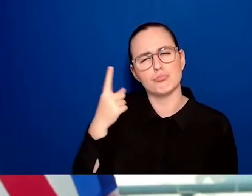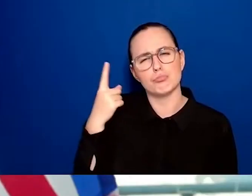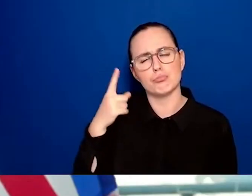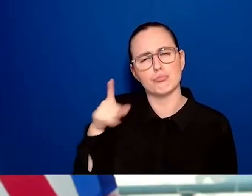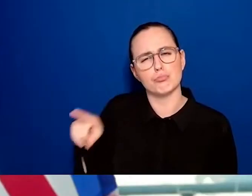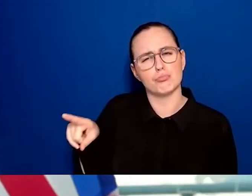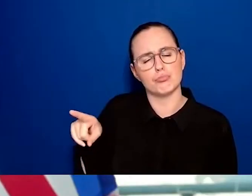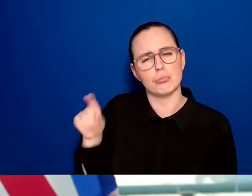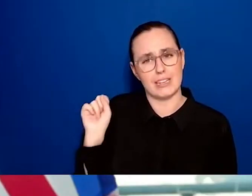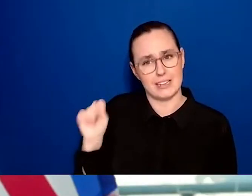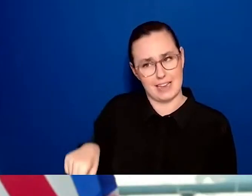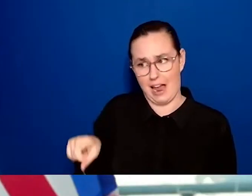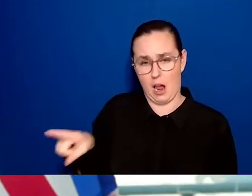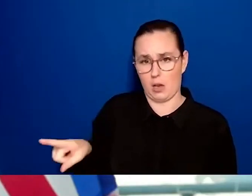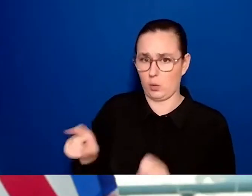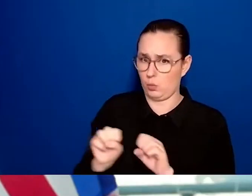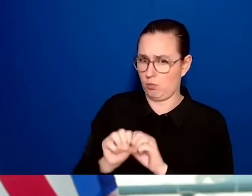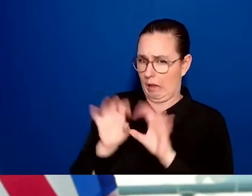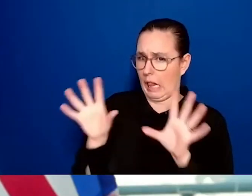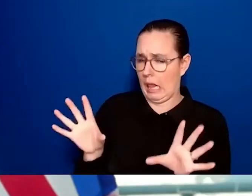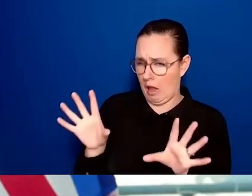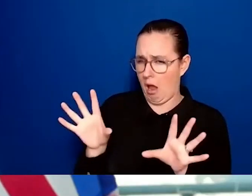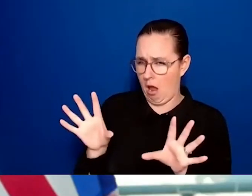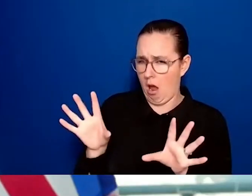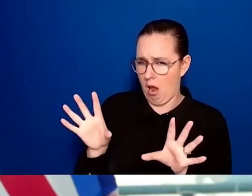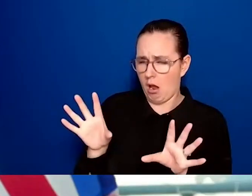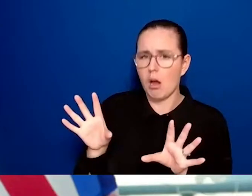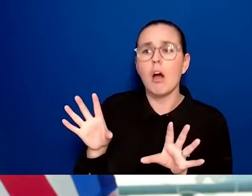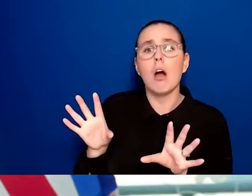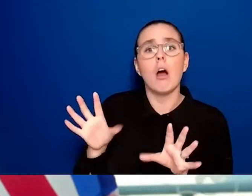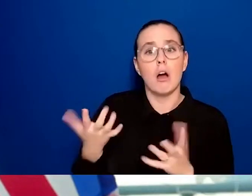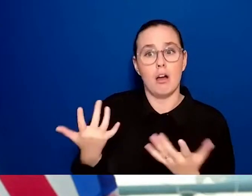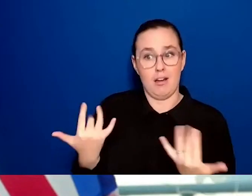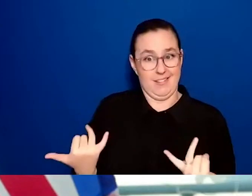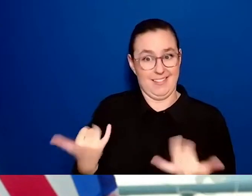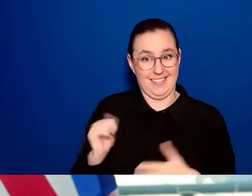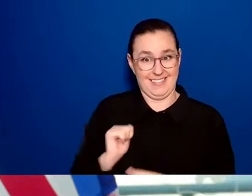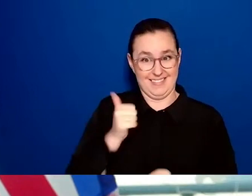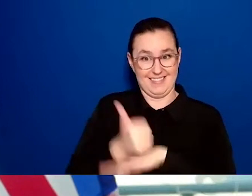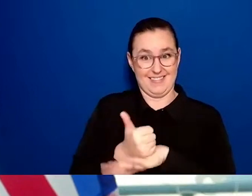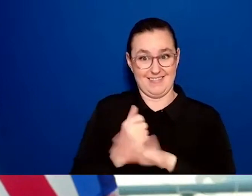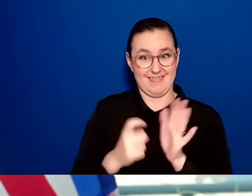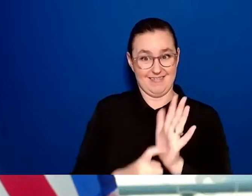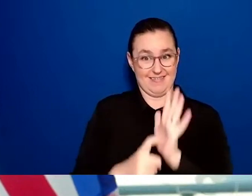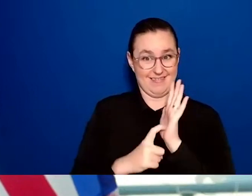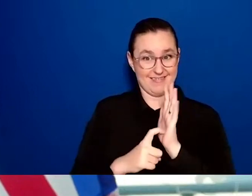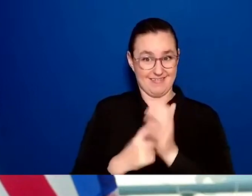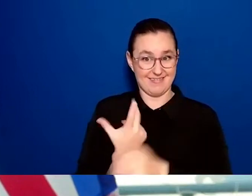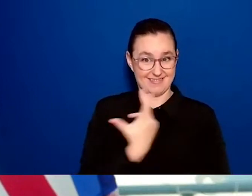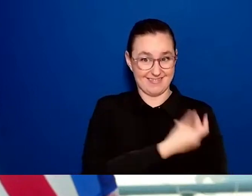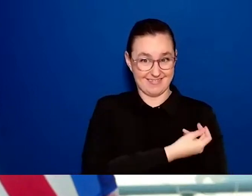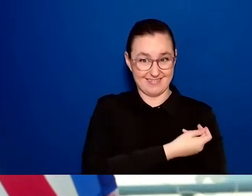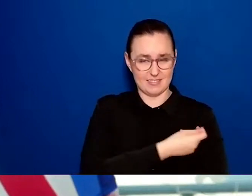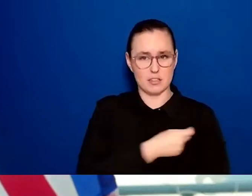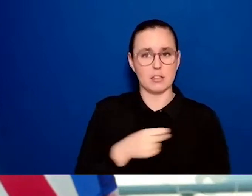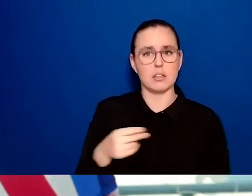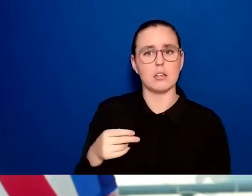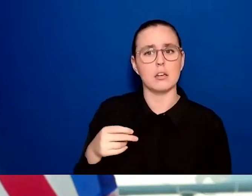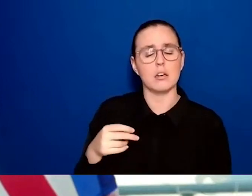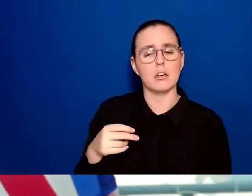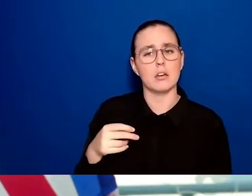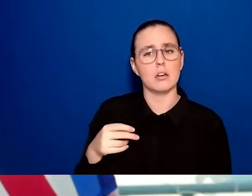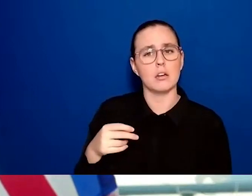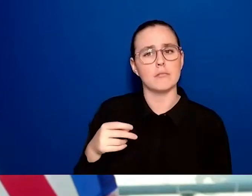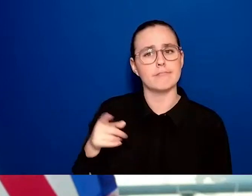So with this proof of vaccination requirements that have kicked in today, are fans now allowed at Western Hockey League games in Kamloops and